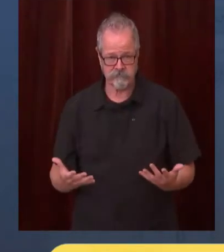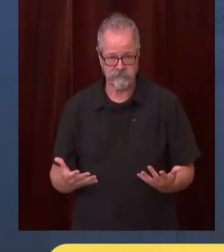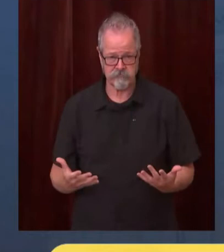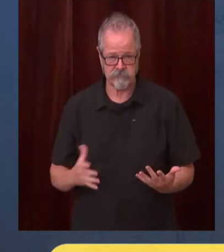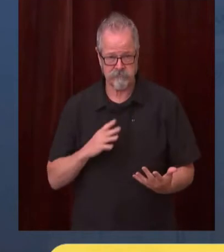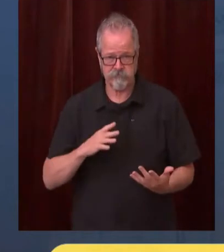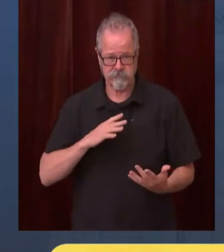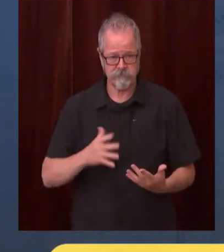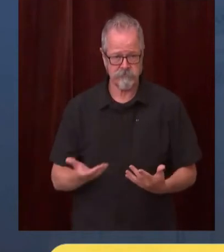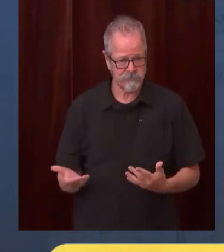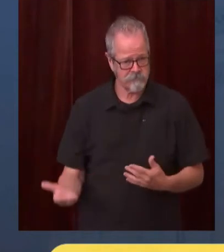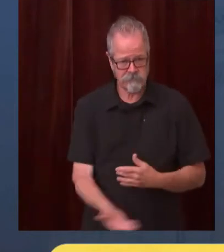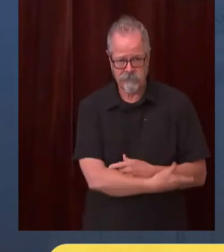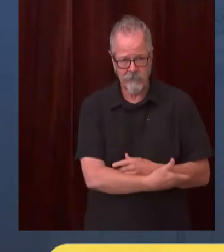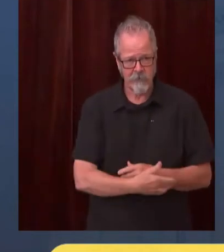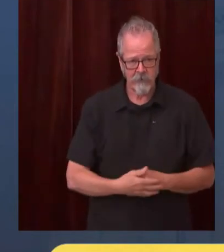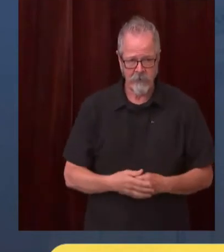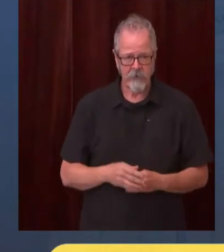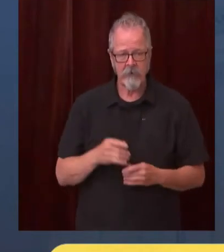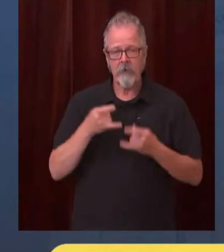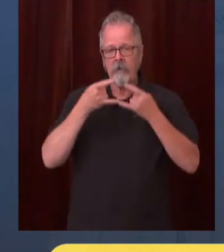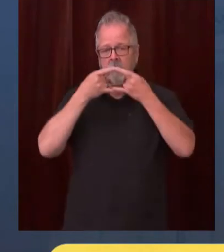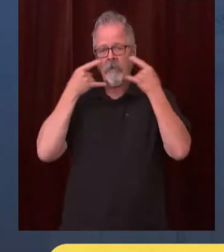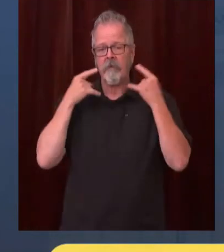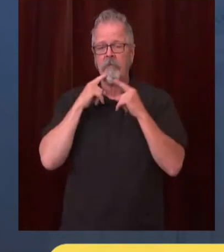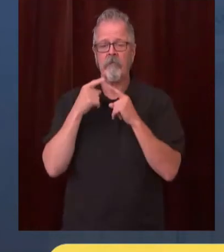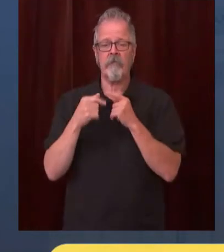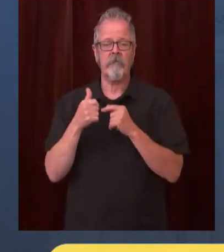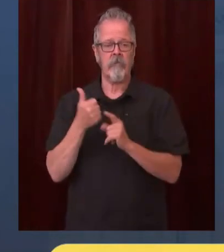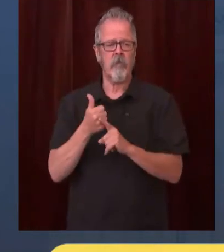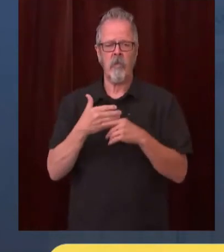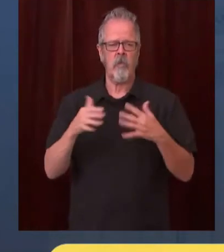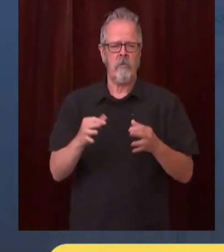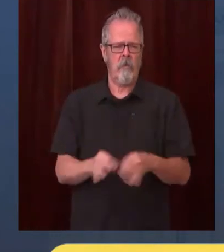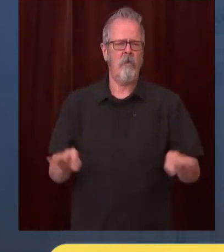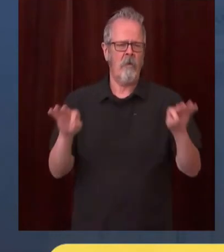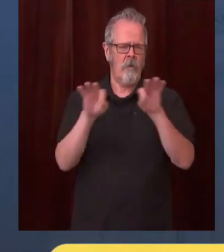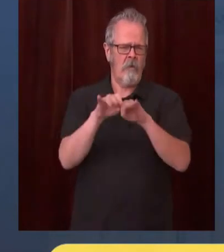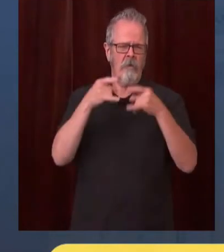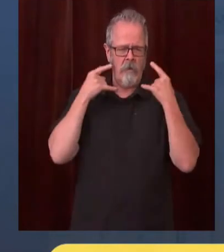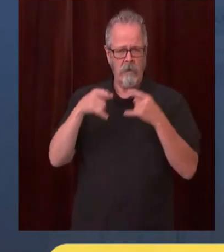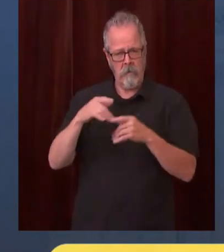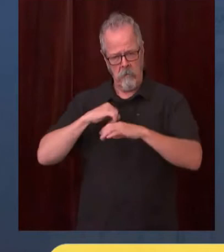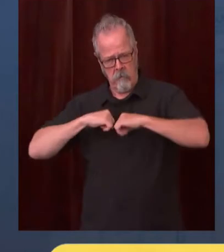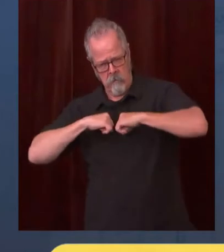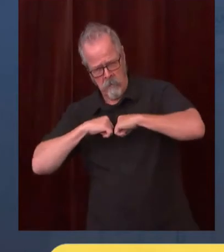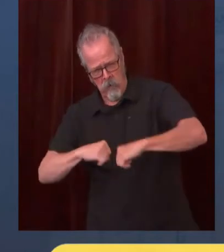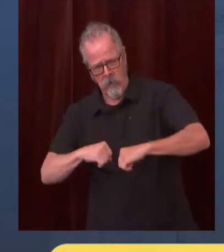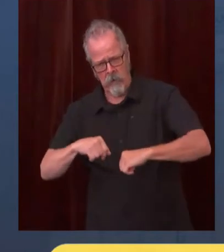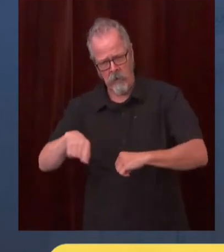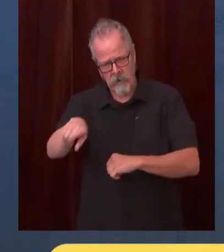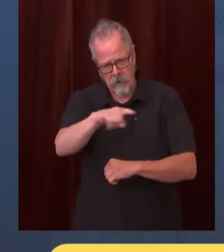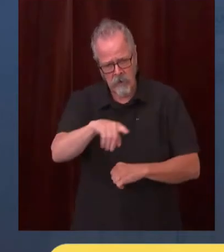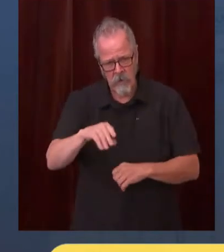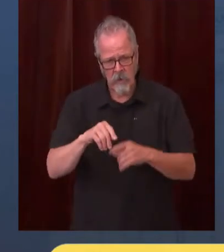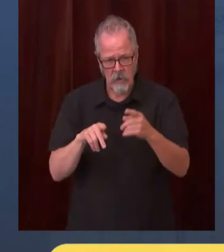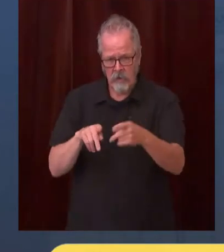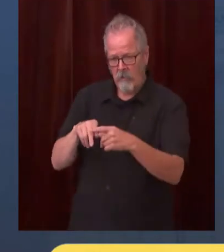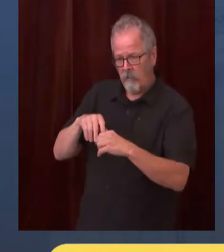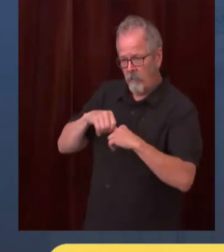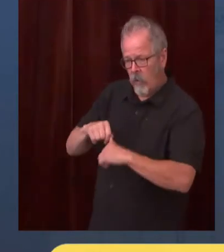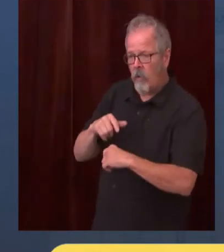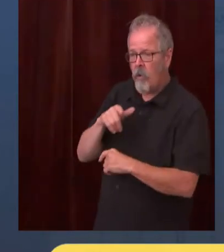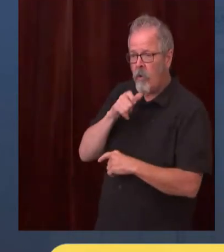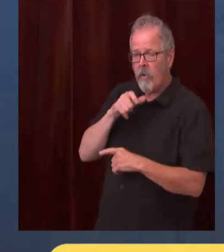it's very important to protect all of us but particularly those who cannot protect themselves those are kids under the age of 12